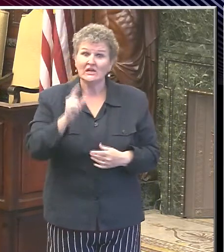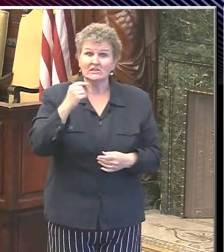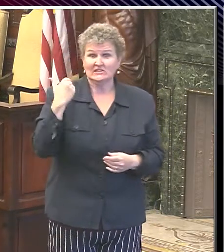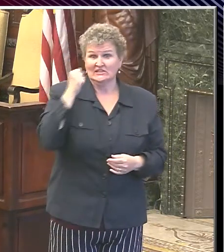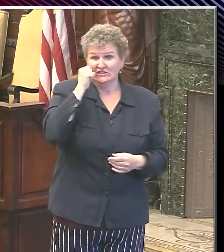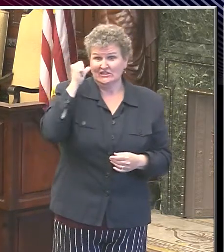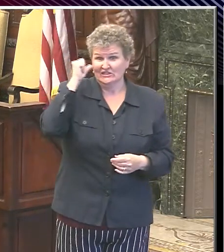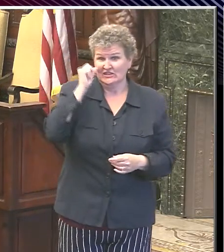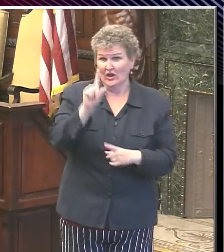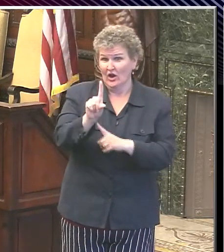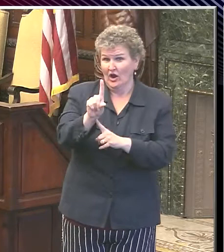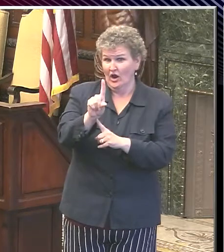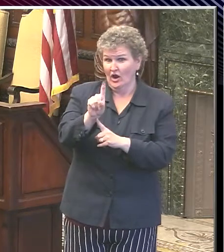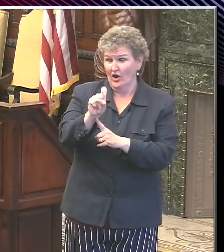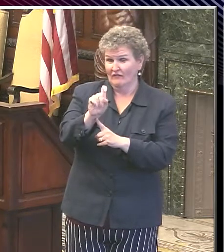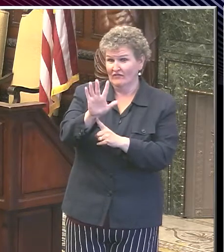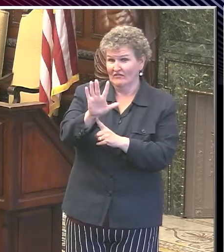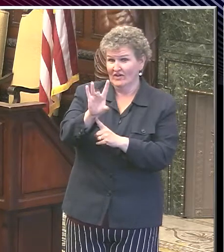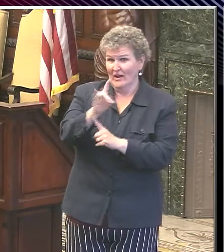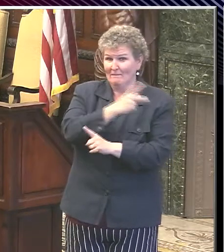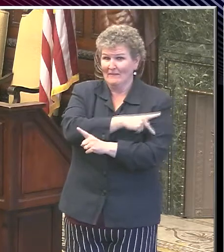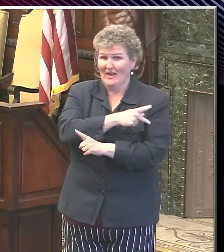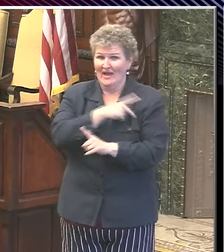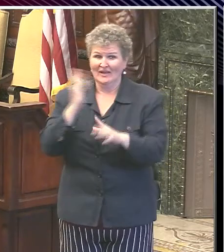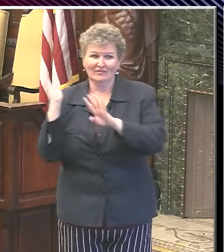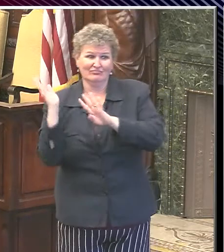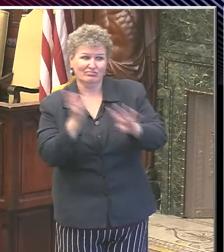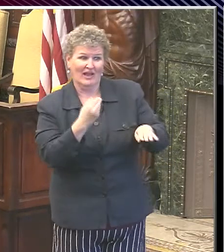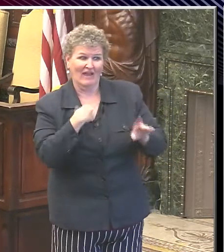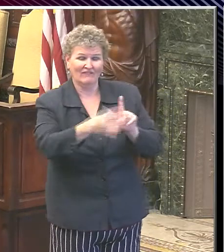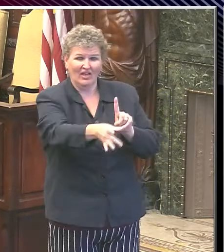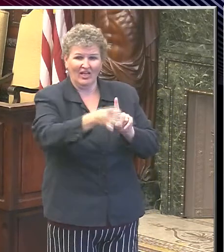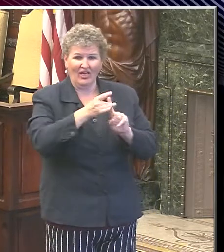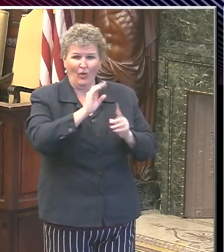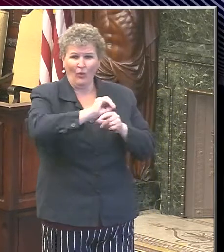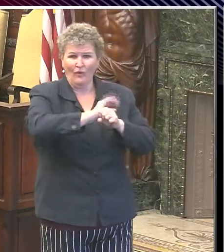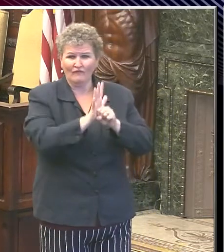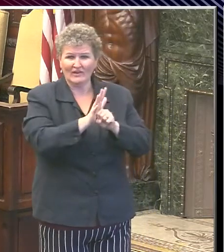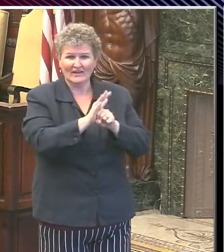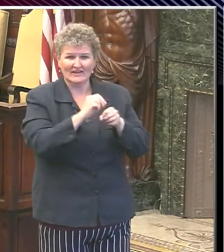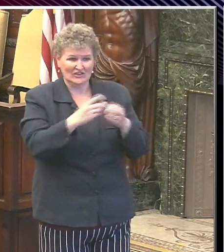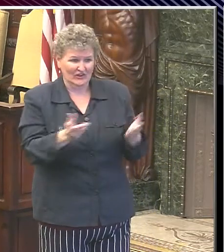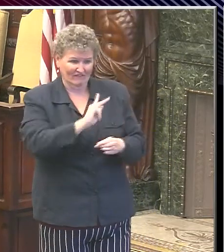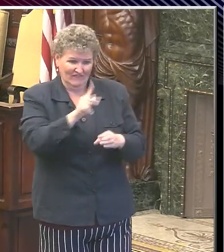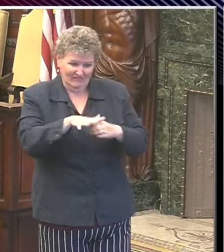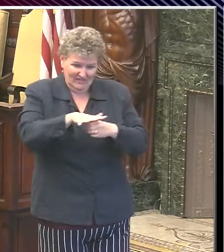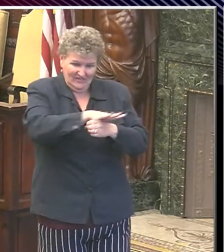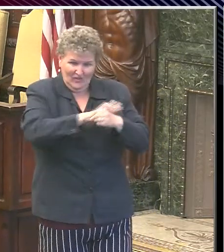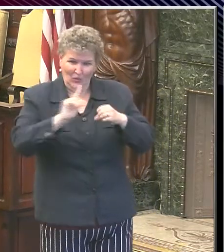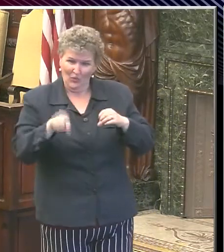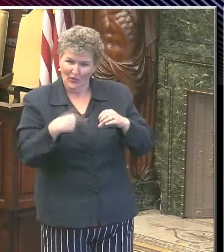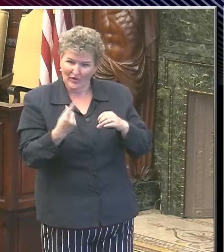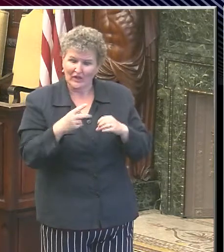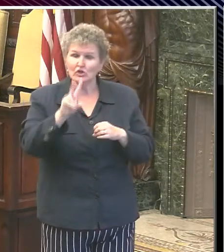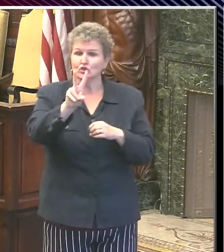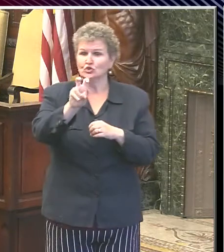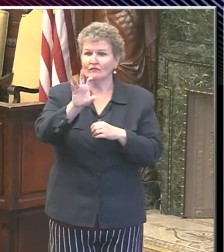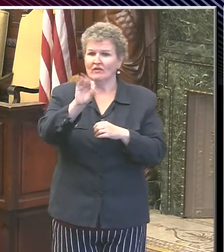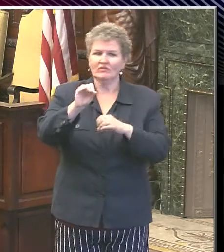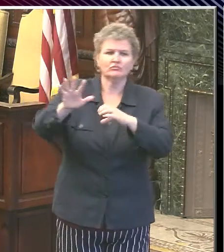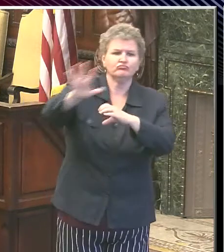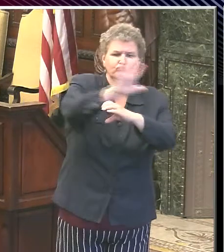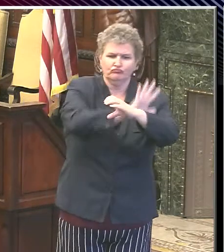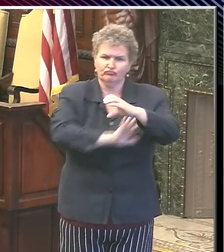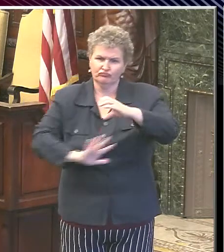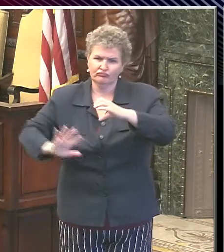158 patients with COVID infection in hospitals in the city of Philadelphia and 290 in the region. That's a